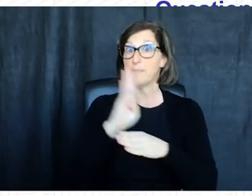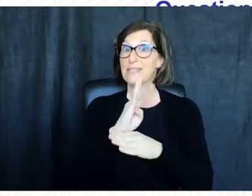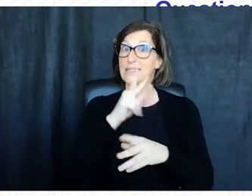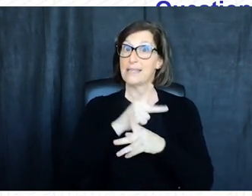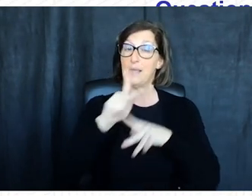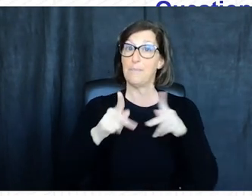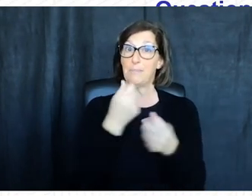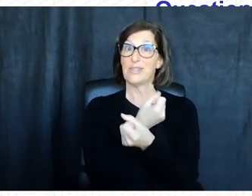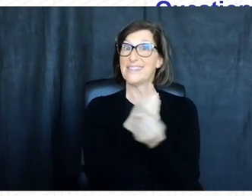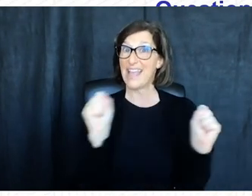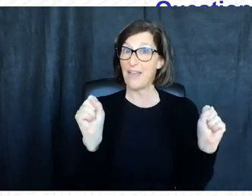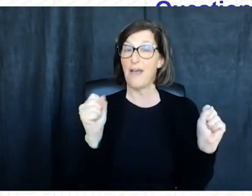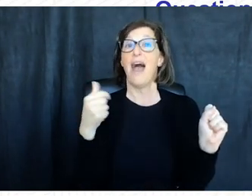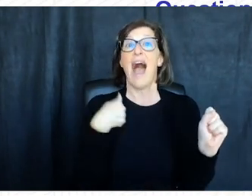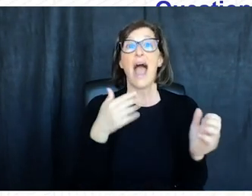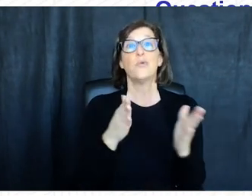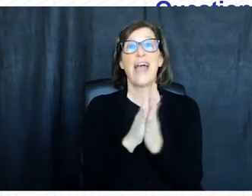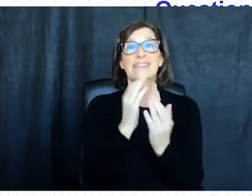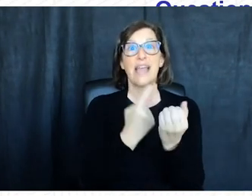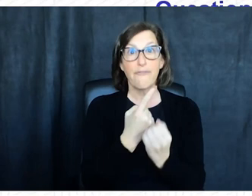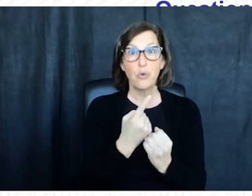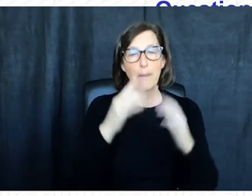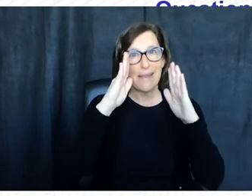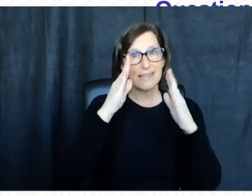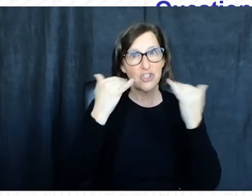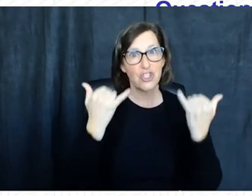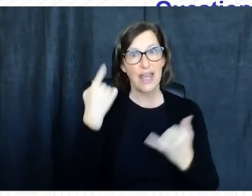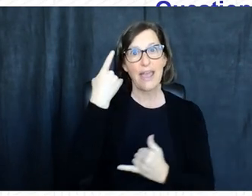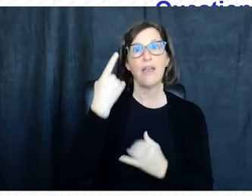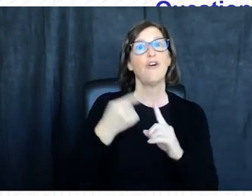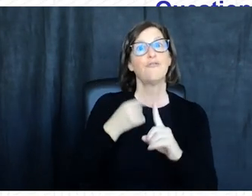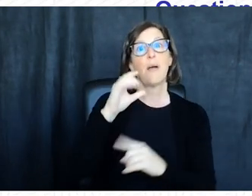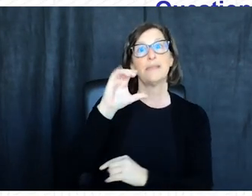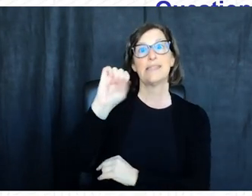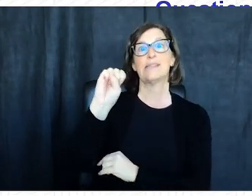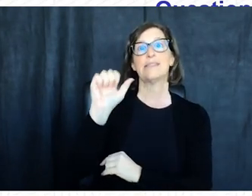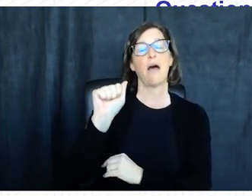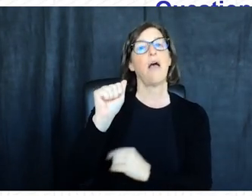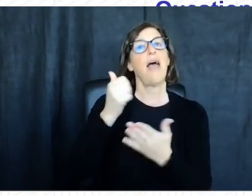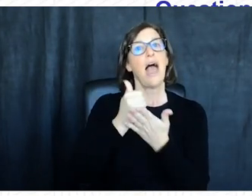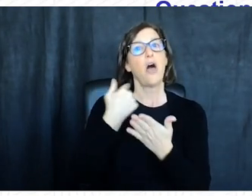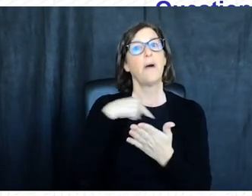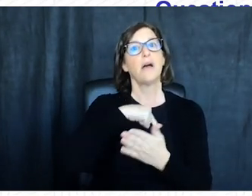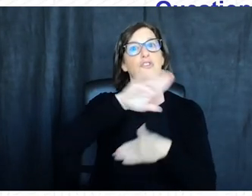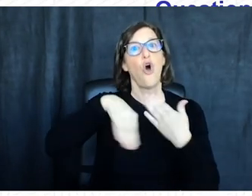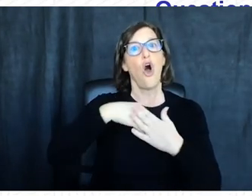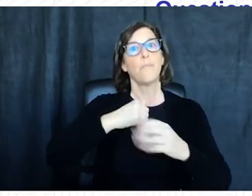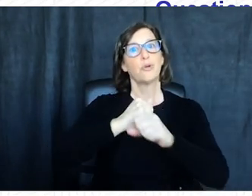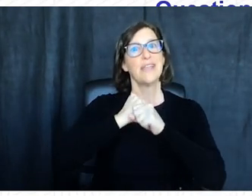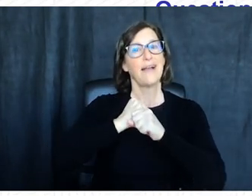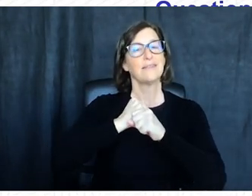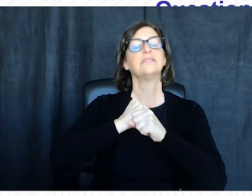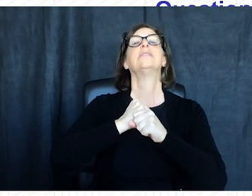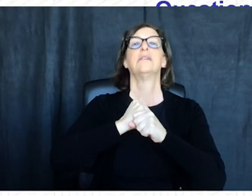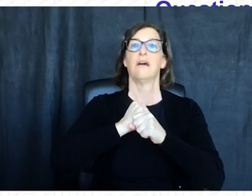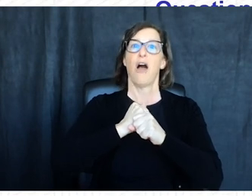to keep everyone safe i have a request of everyone on today's webinar on behalf of cisa please help us all protect